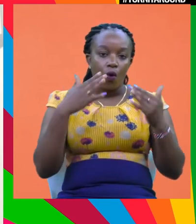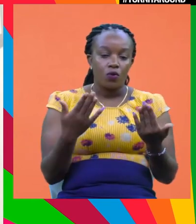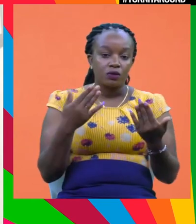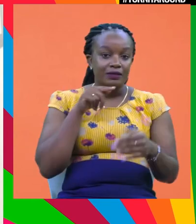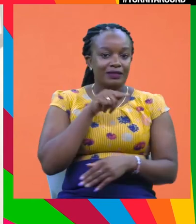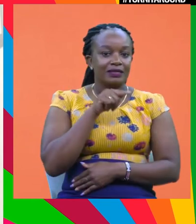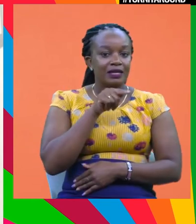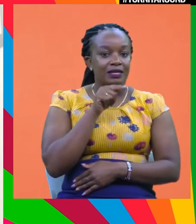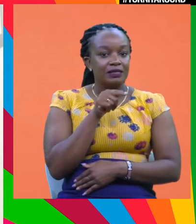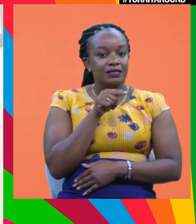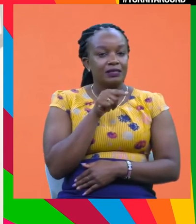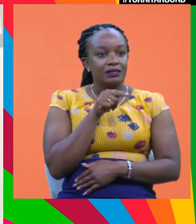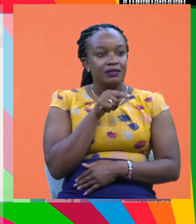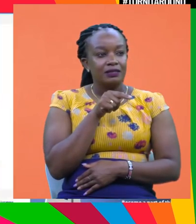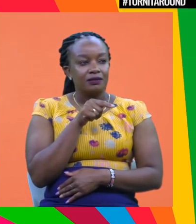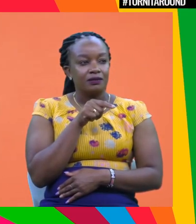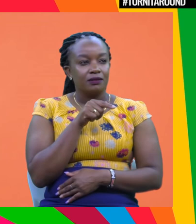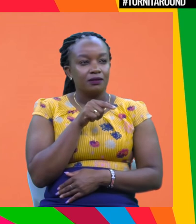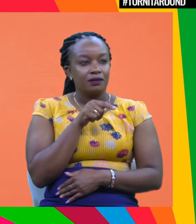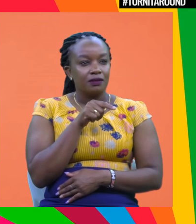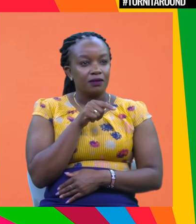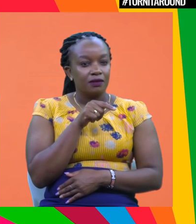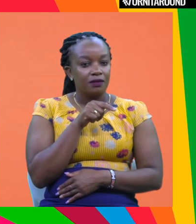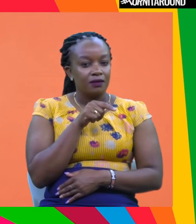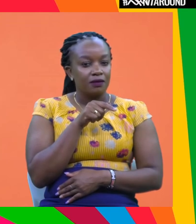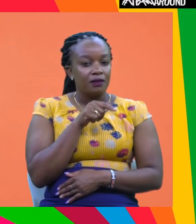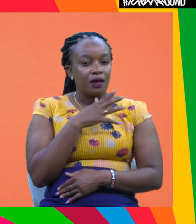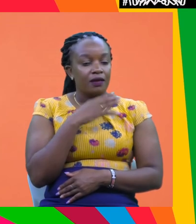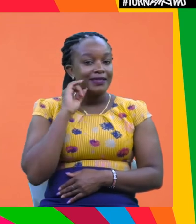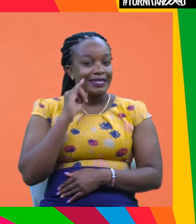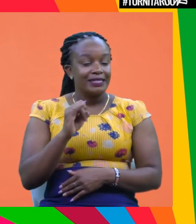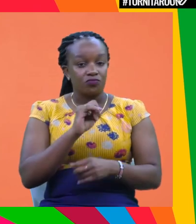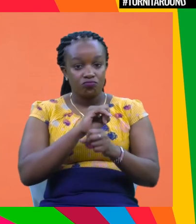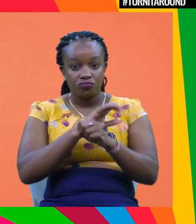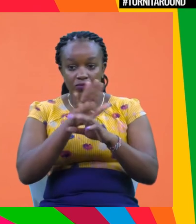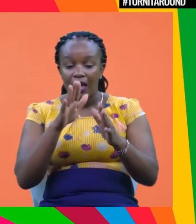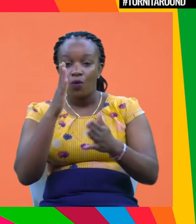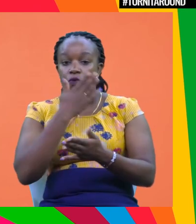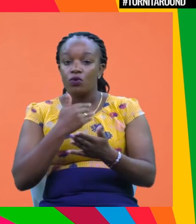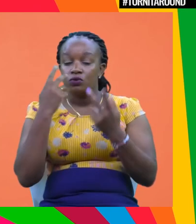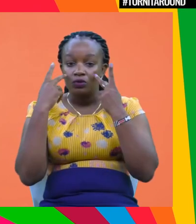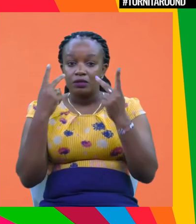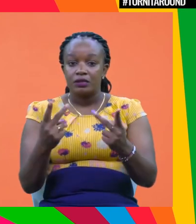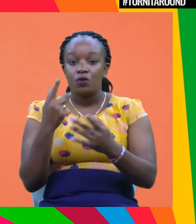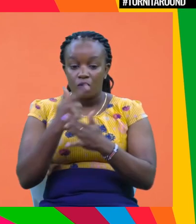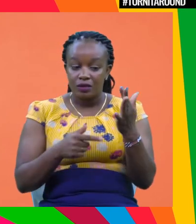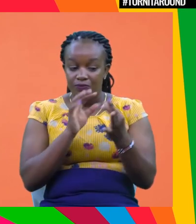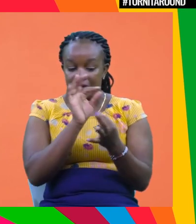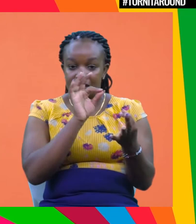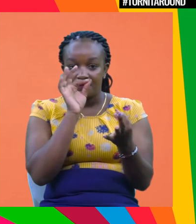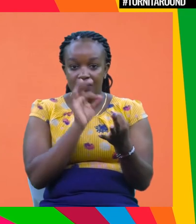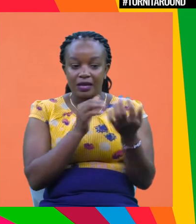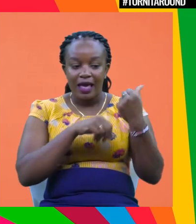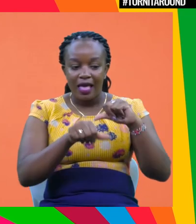or this is, you know, this is our, this is our current carbon footprint. I would really want to see which specific